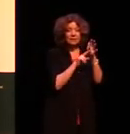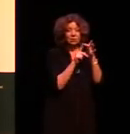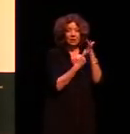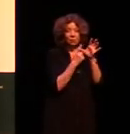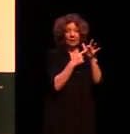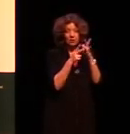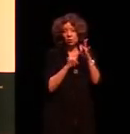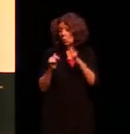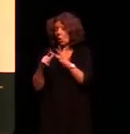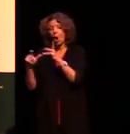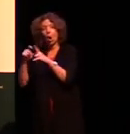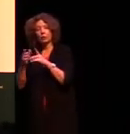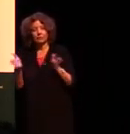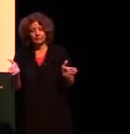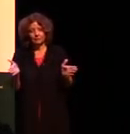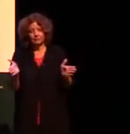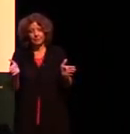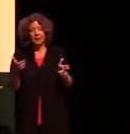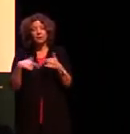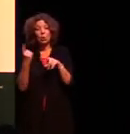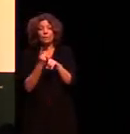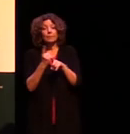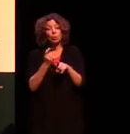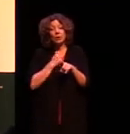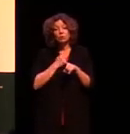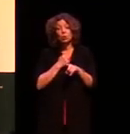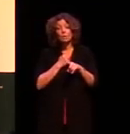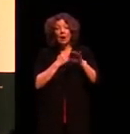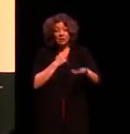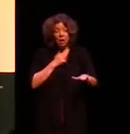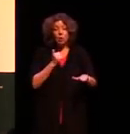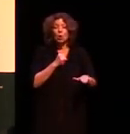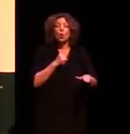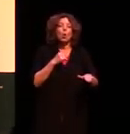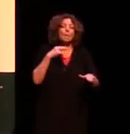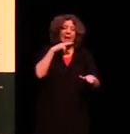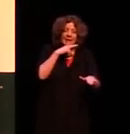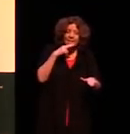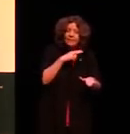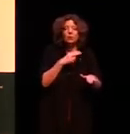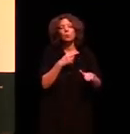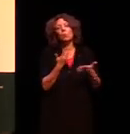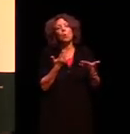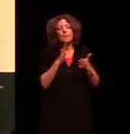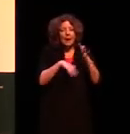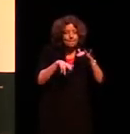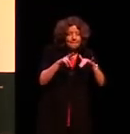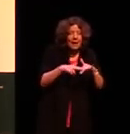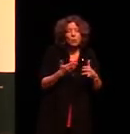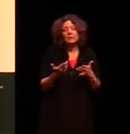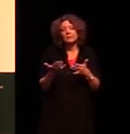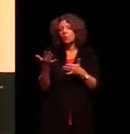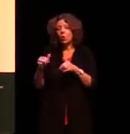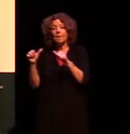generation so if I'm talking to my child or my nephew or my parent or my aunt or someone who I'm in an odd